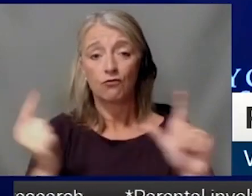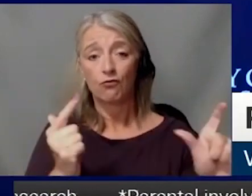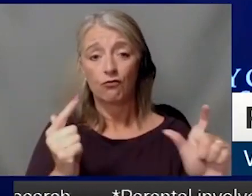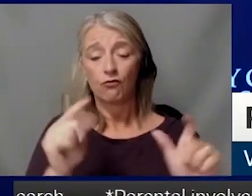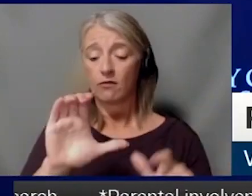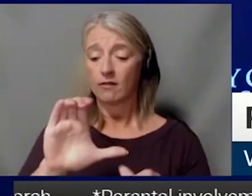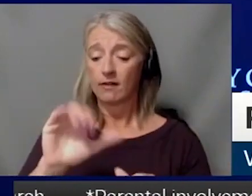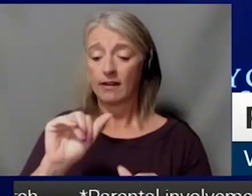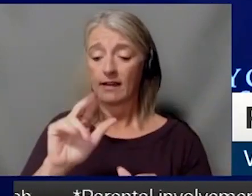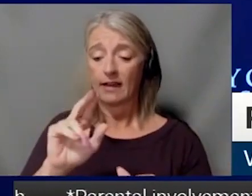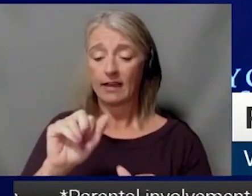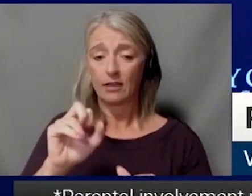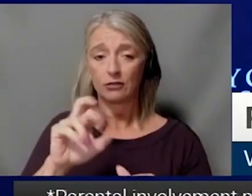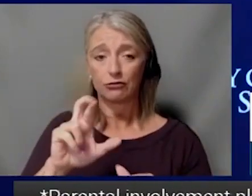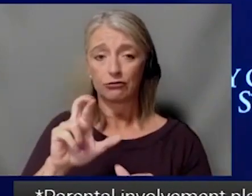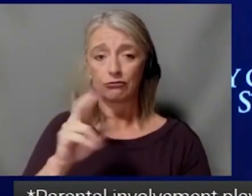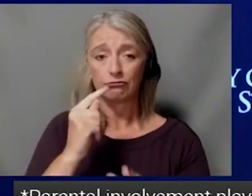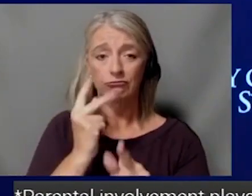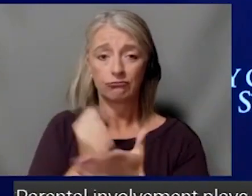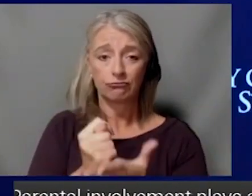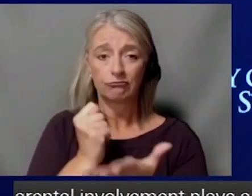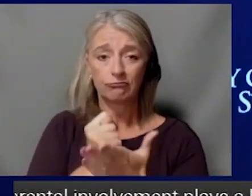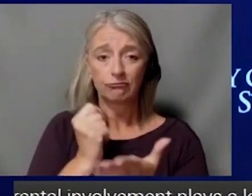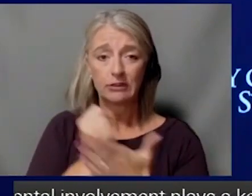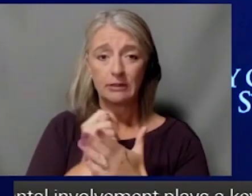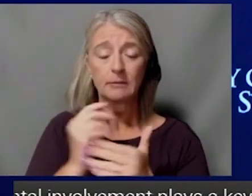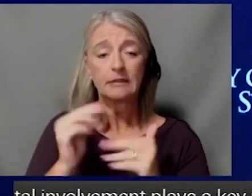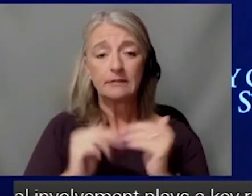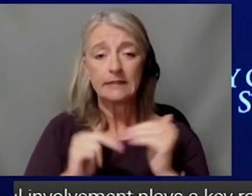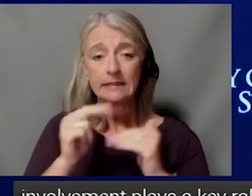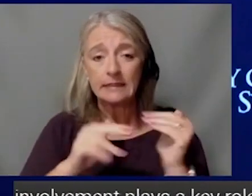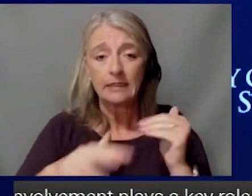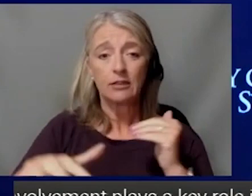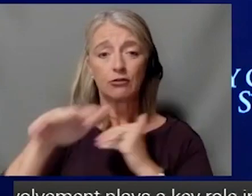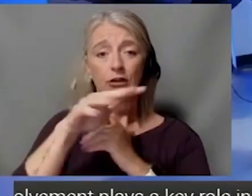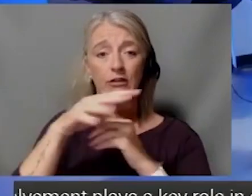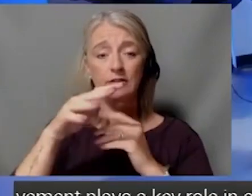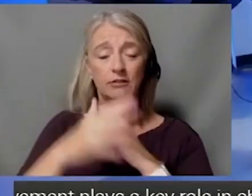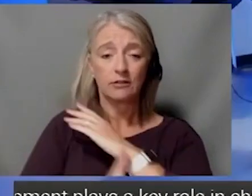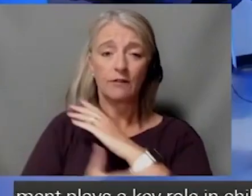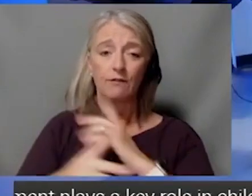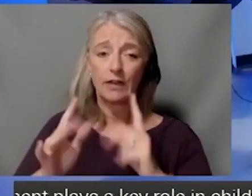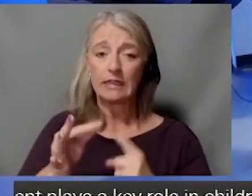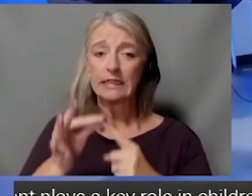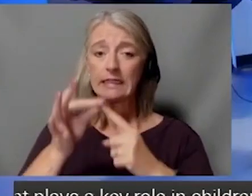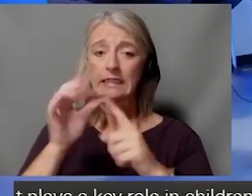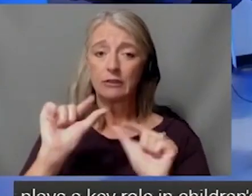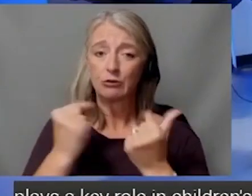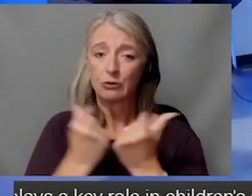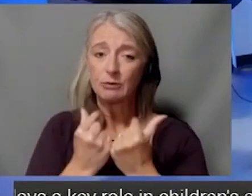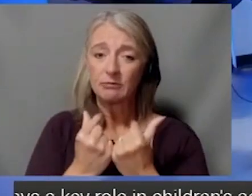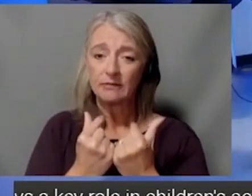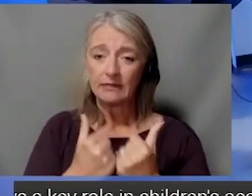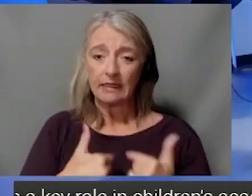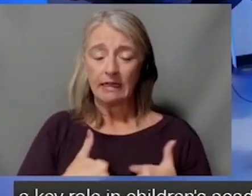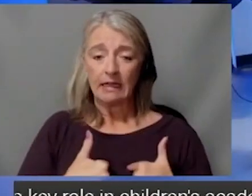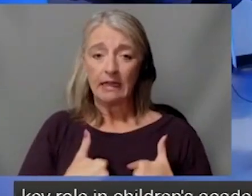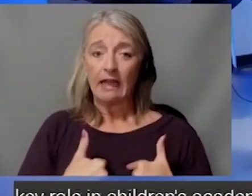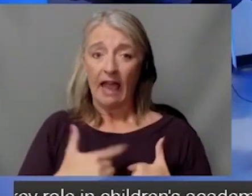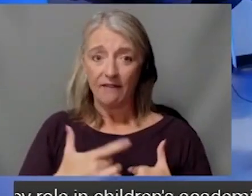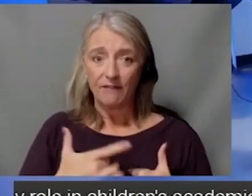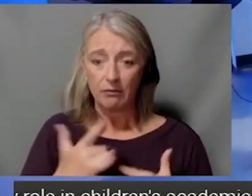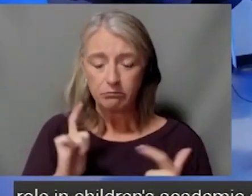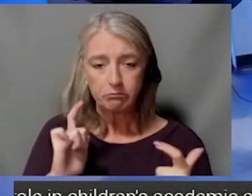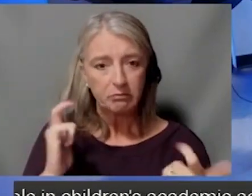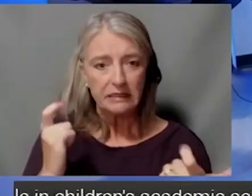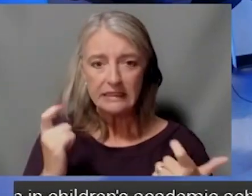facilities across the country. So it, it really is a very elite group. So for people like me, I can say it's a big deal. This is just a big deal. It's